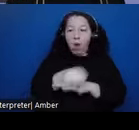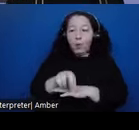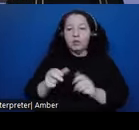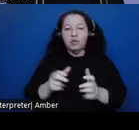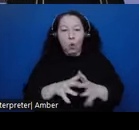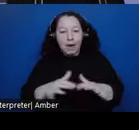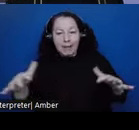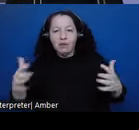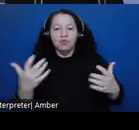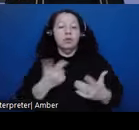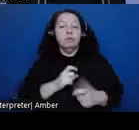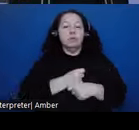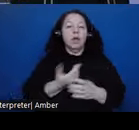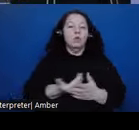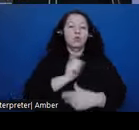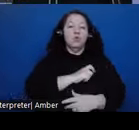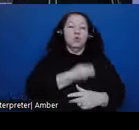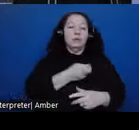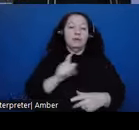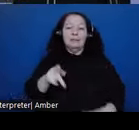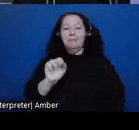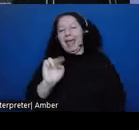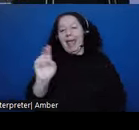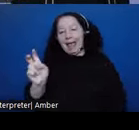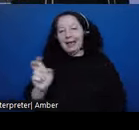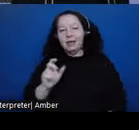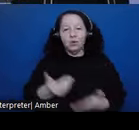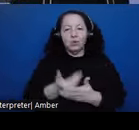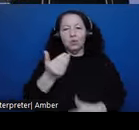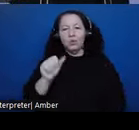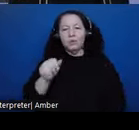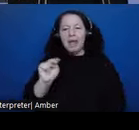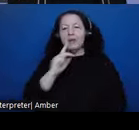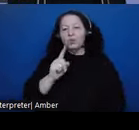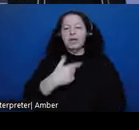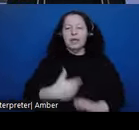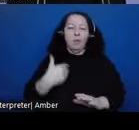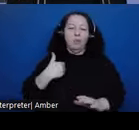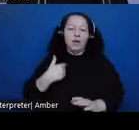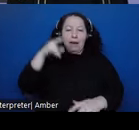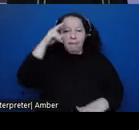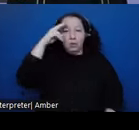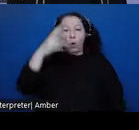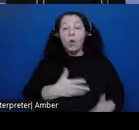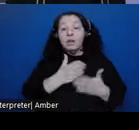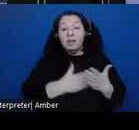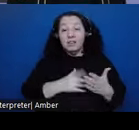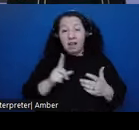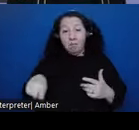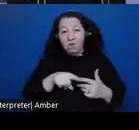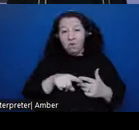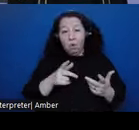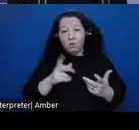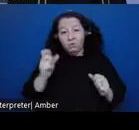created New Spain, the forerunner of Mexico. And some of those are depicted in this lienzo de